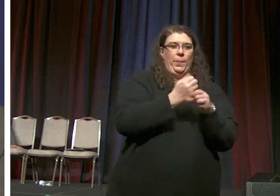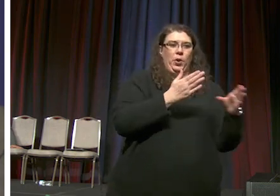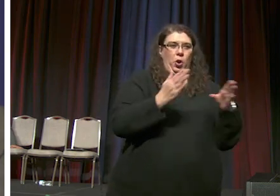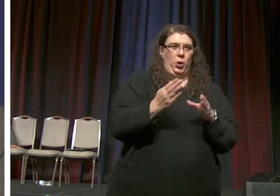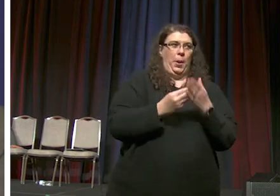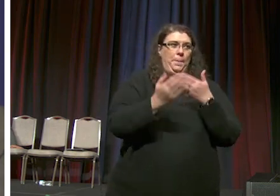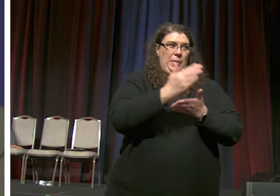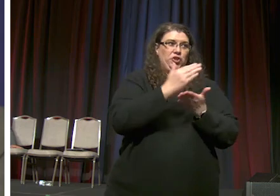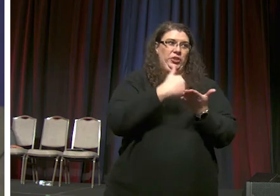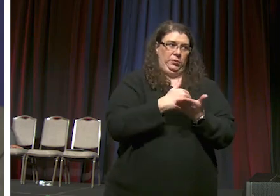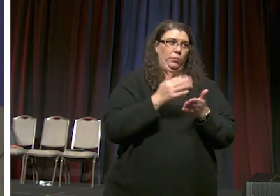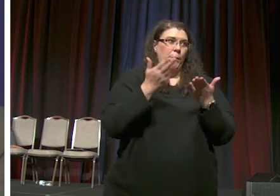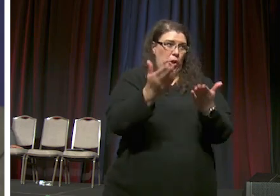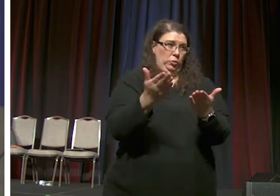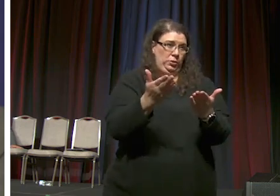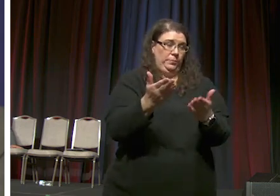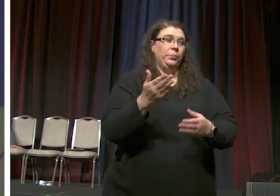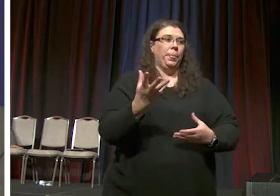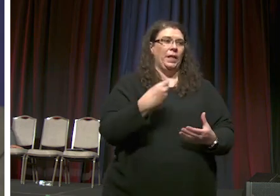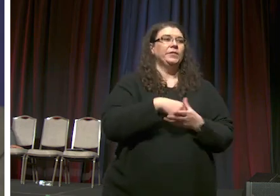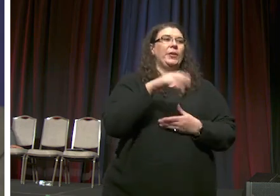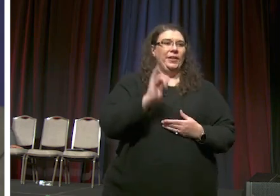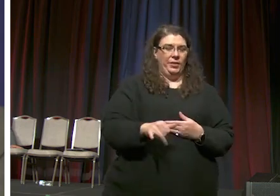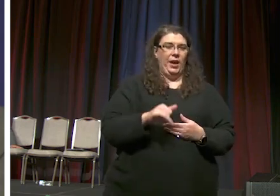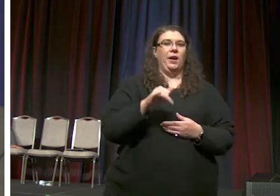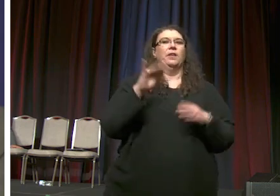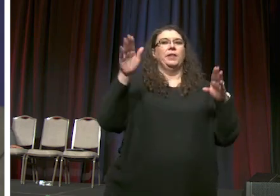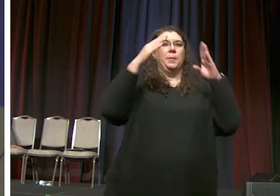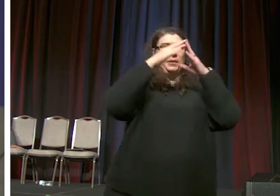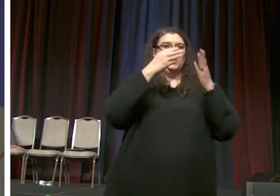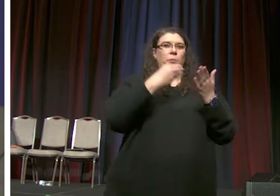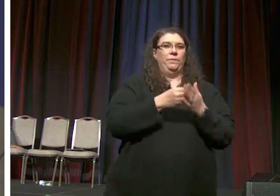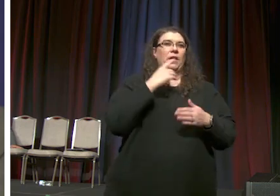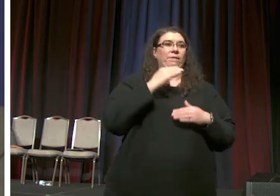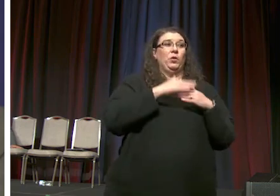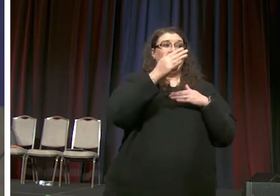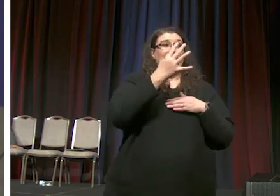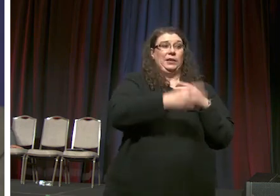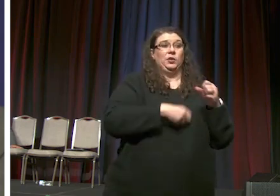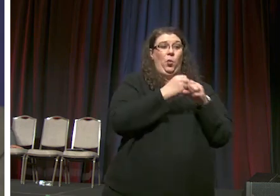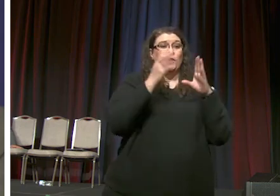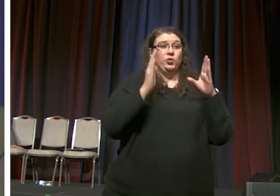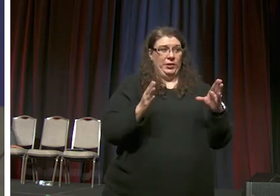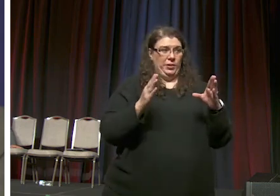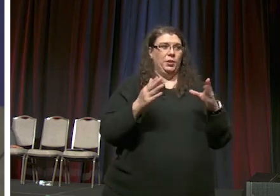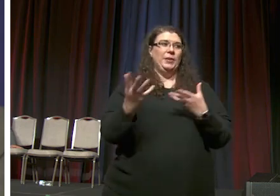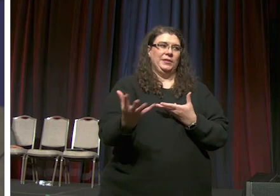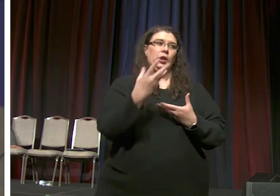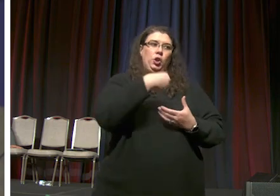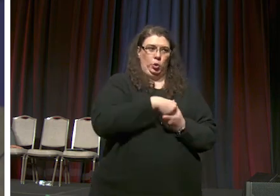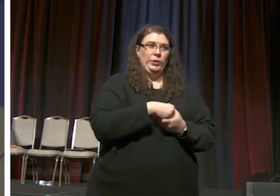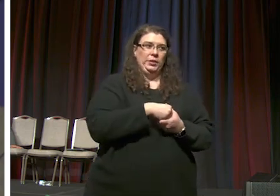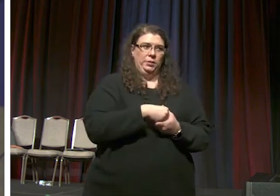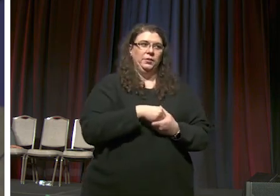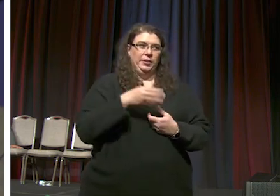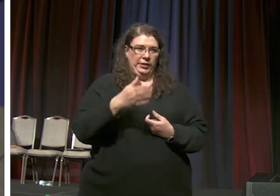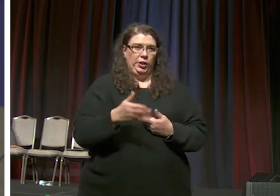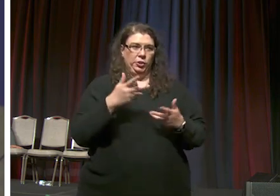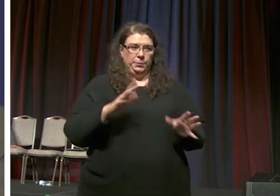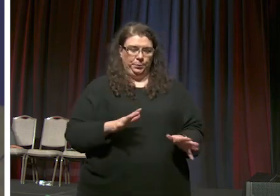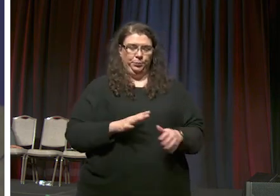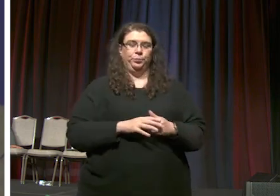in your adca's uh the budget for the episcopal fund for the next quadrennium is it is included there